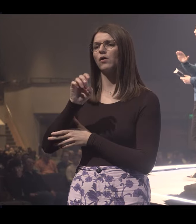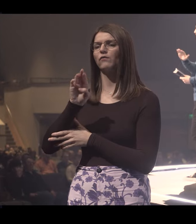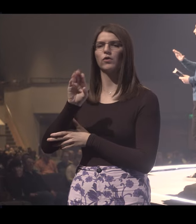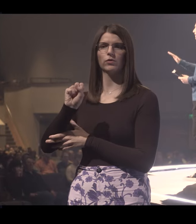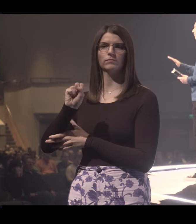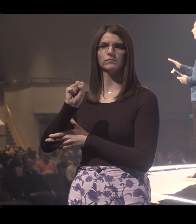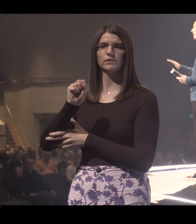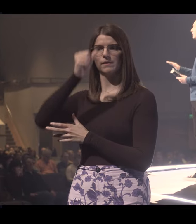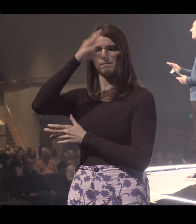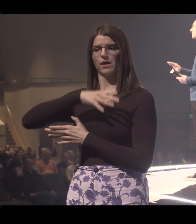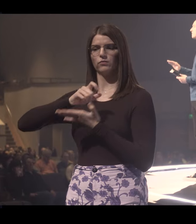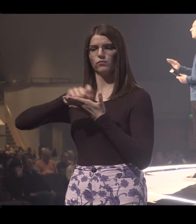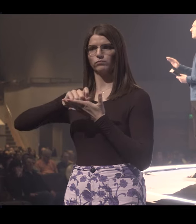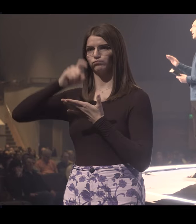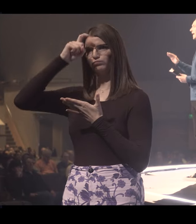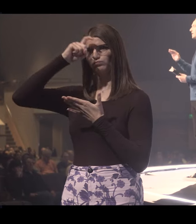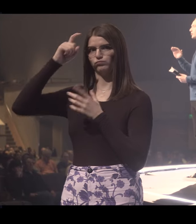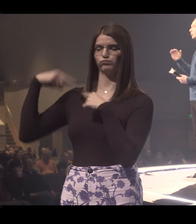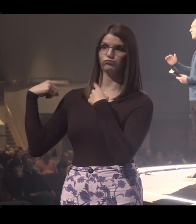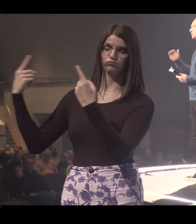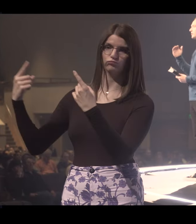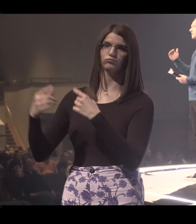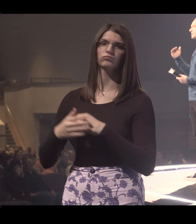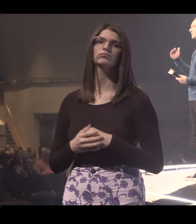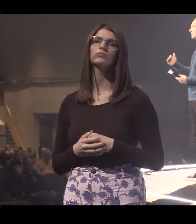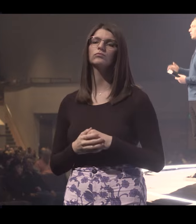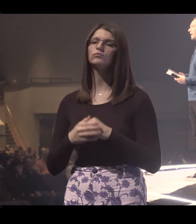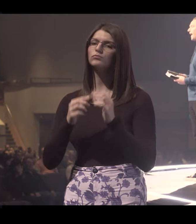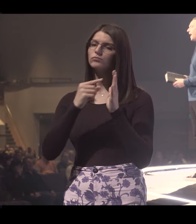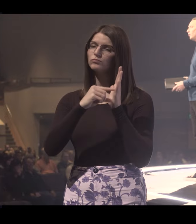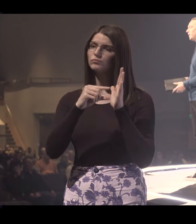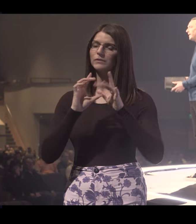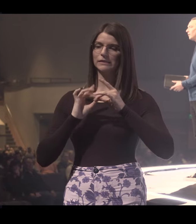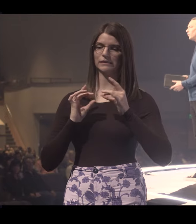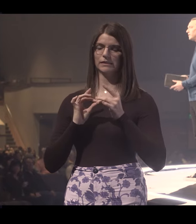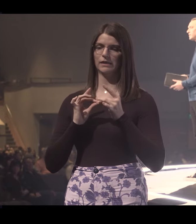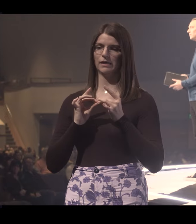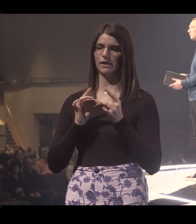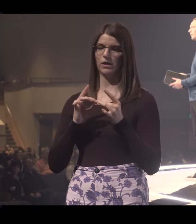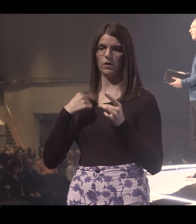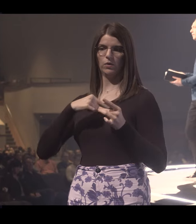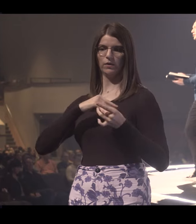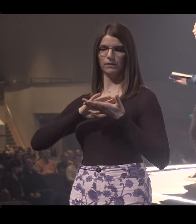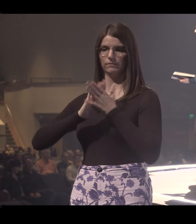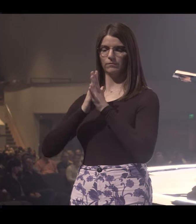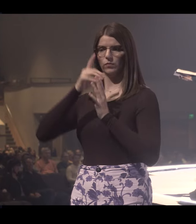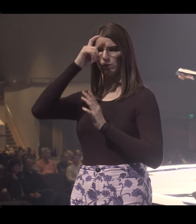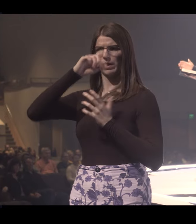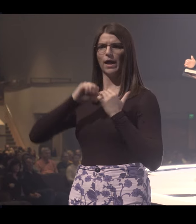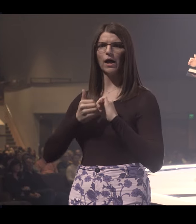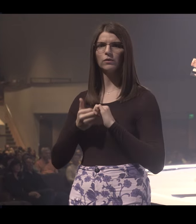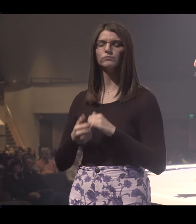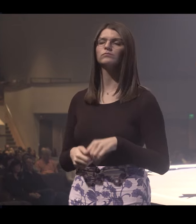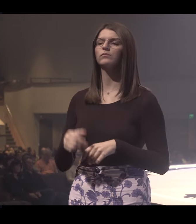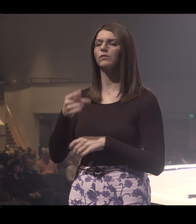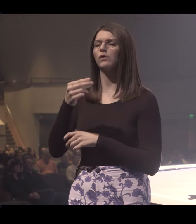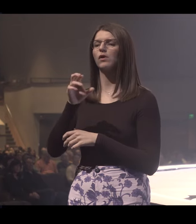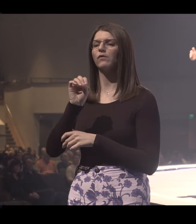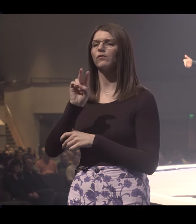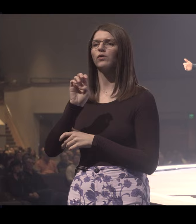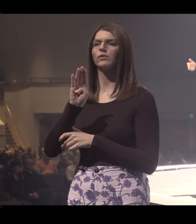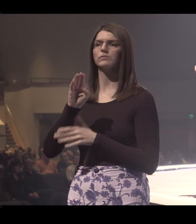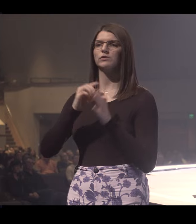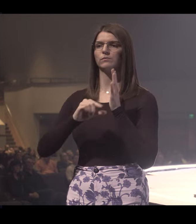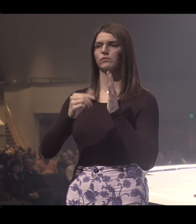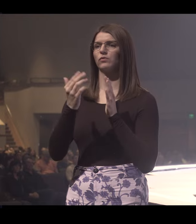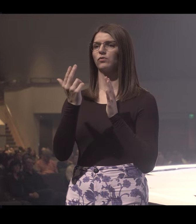written by the wisest man who has ever lived. And Scripture says it this way. How do we get wisdom? Proverbs chapter 13 verse 20,